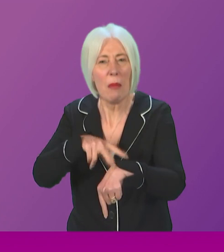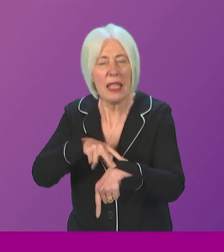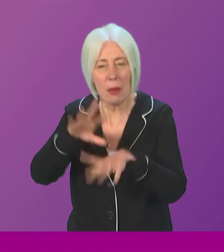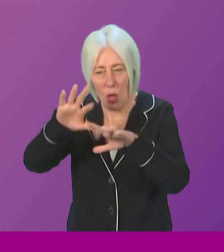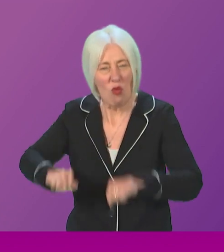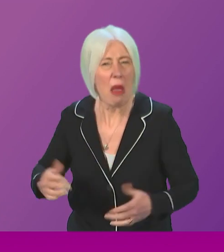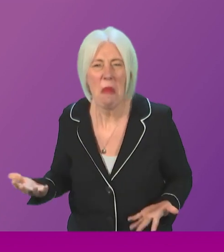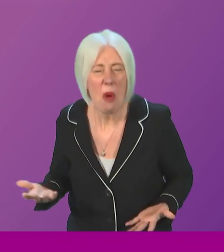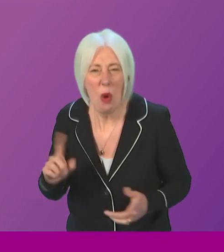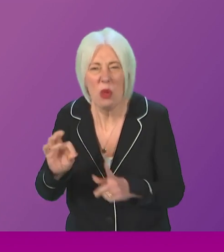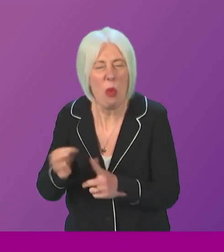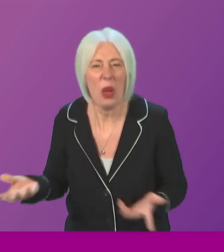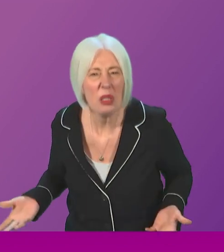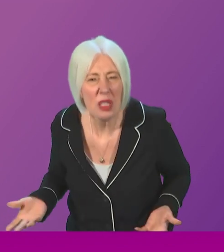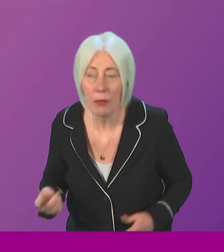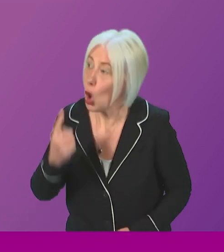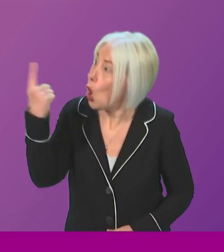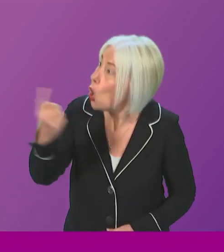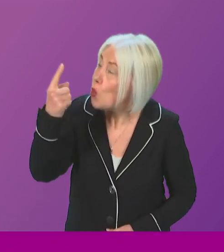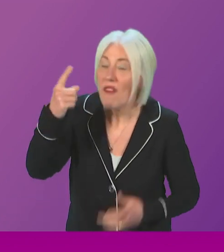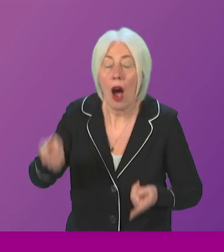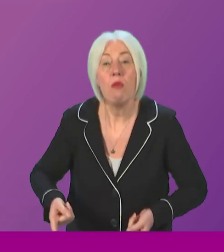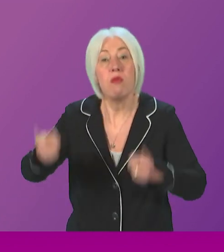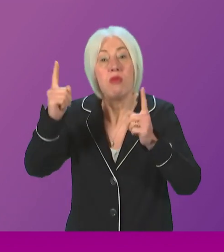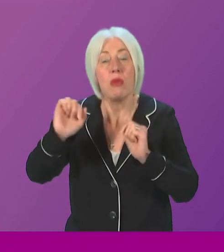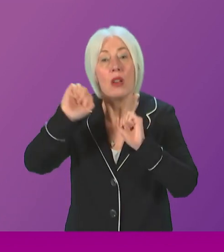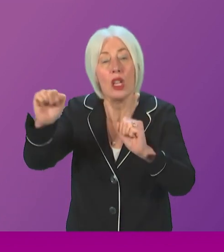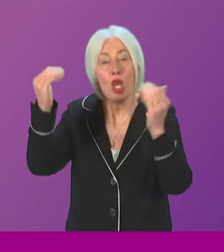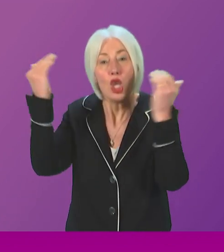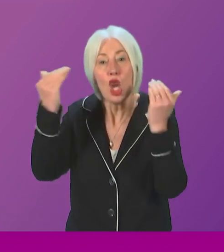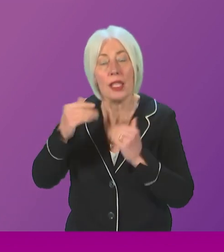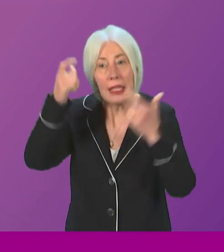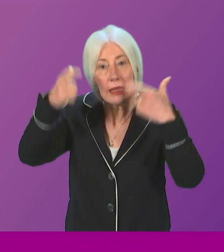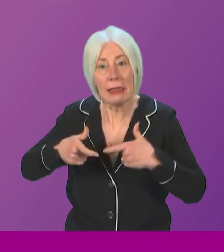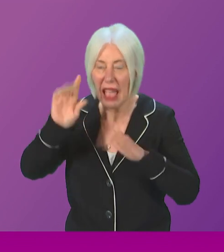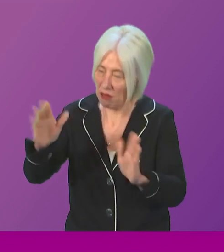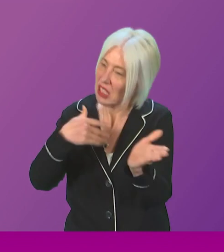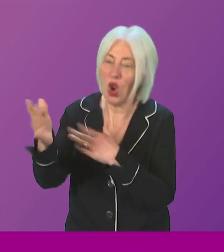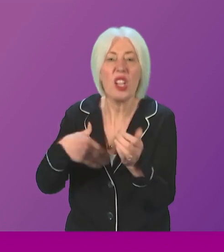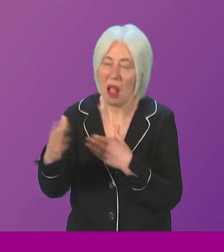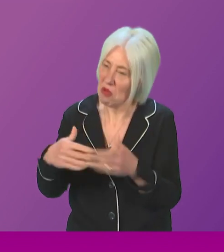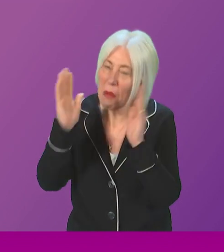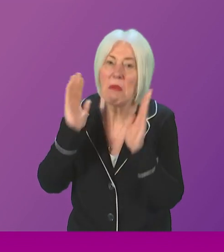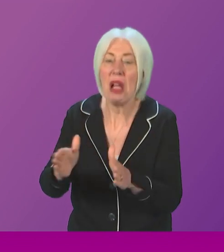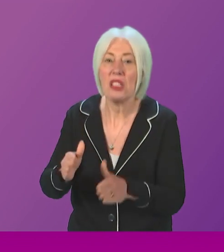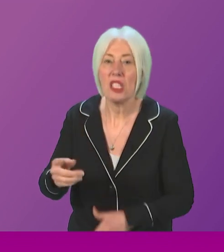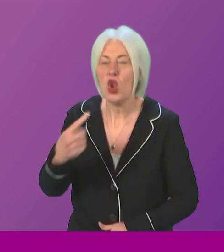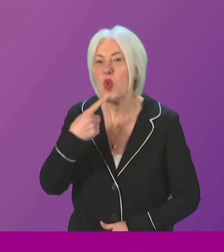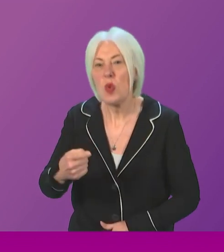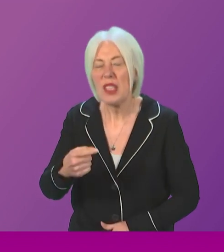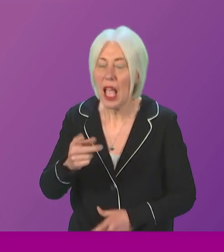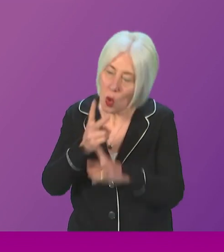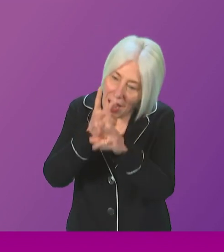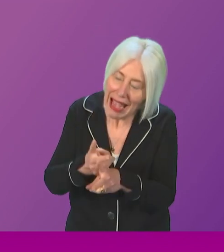She continued, whoever is in charge of the justice system needs to sort this out. You say you care about